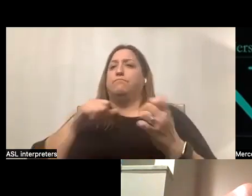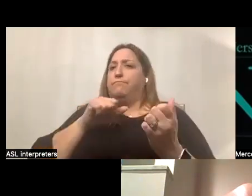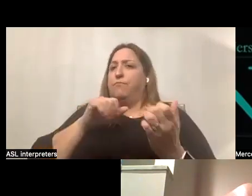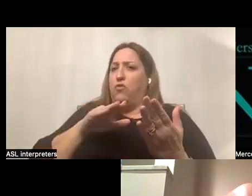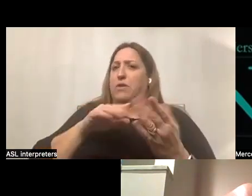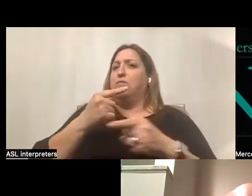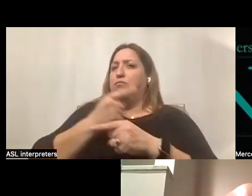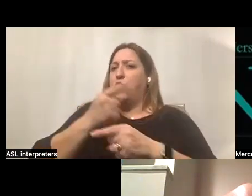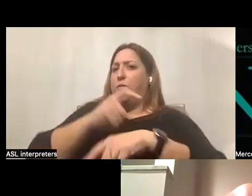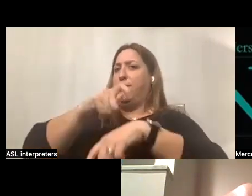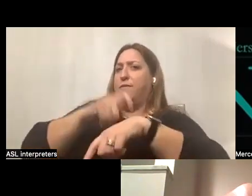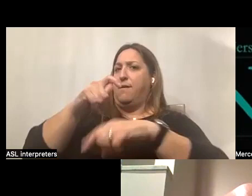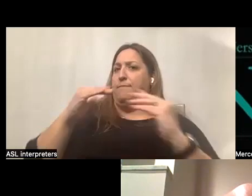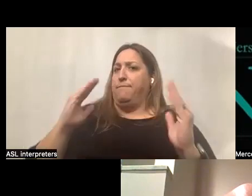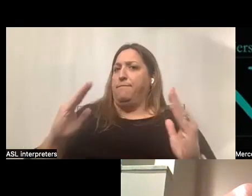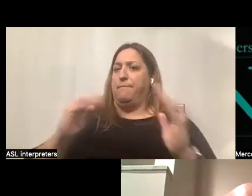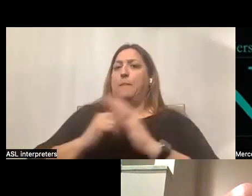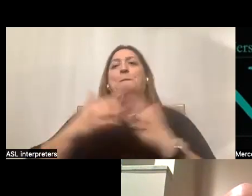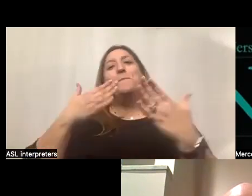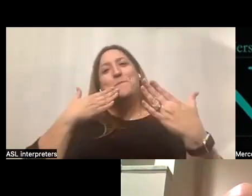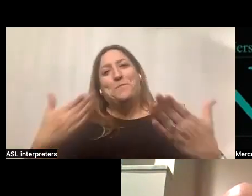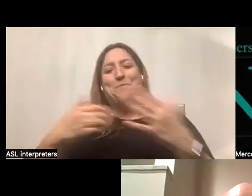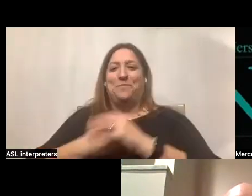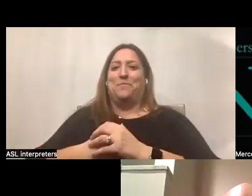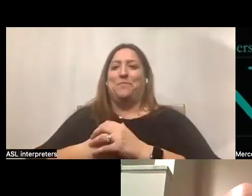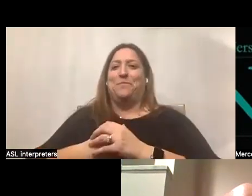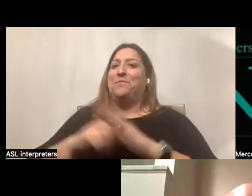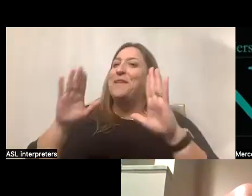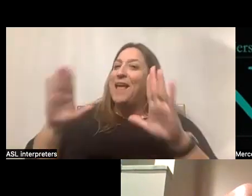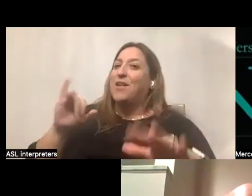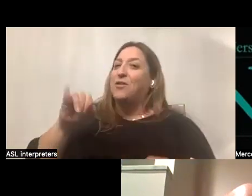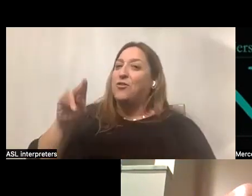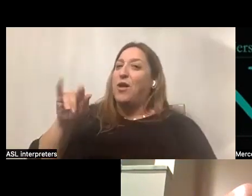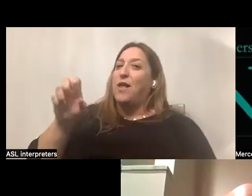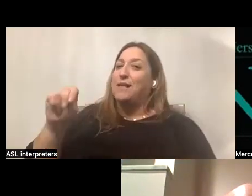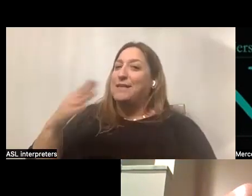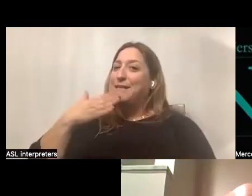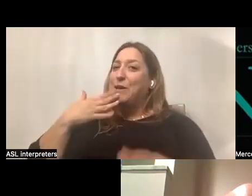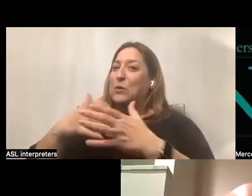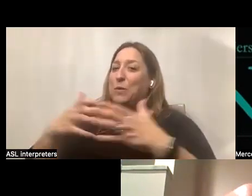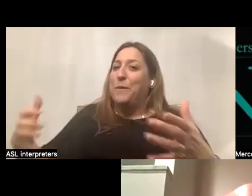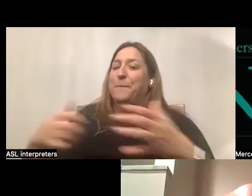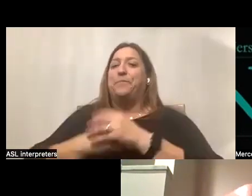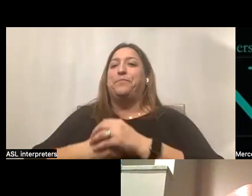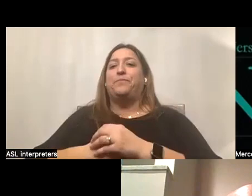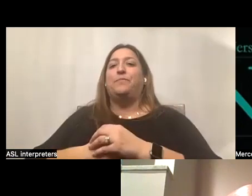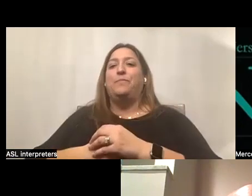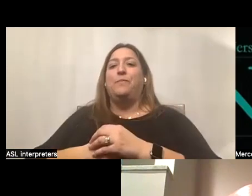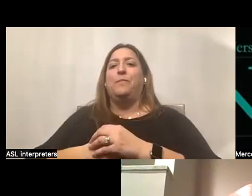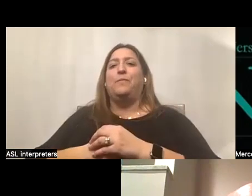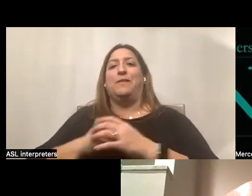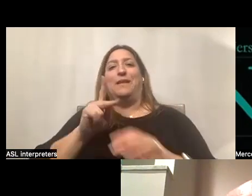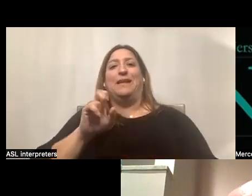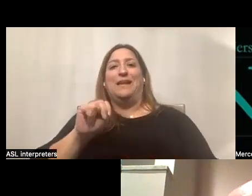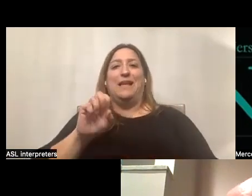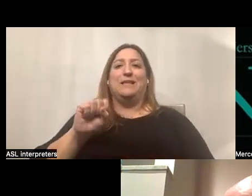appropriate time frame. Thank you. Excellent, Jocelyn. Thank you so much. And Ann Smith with